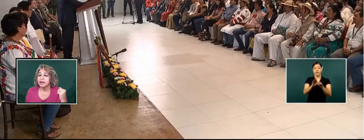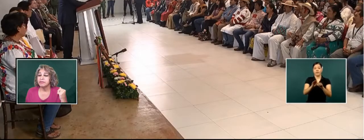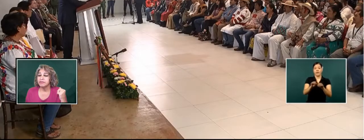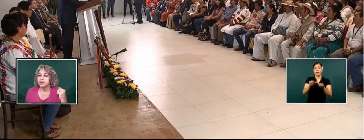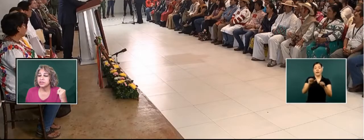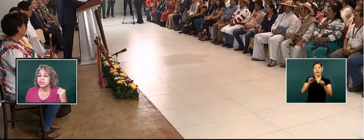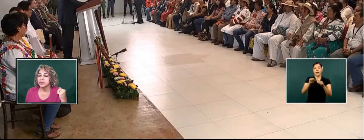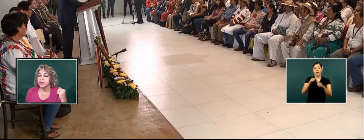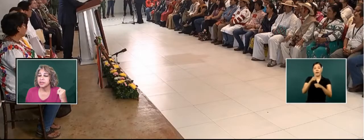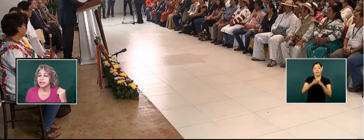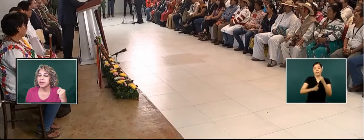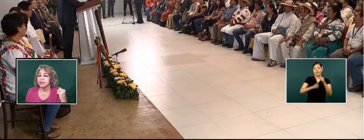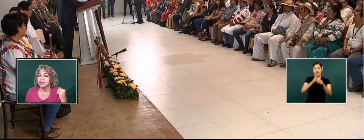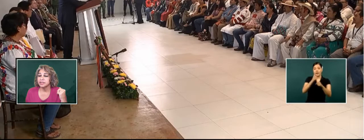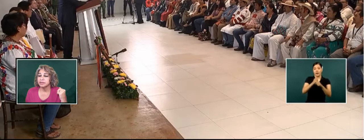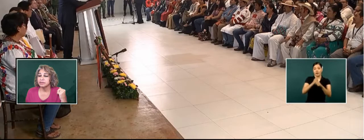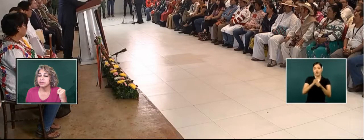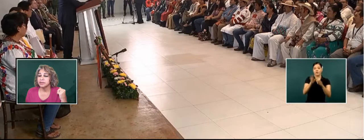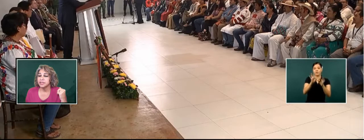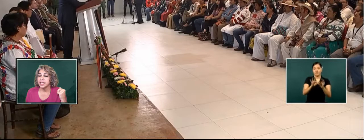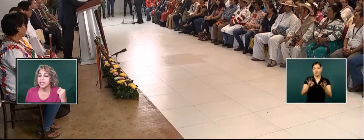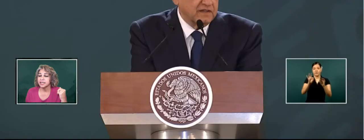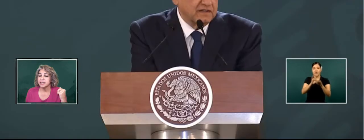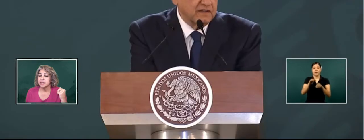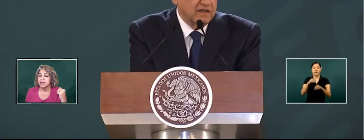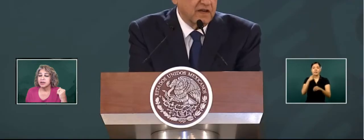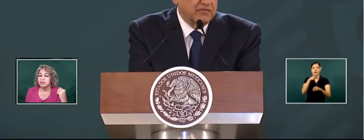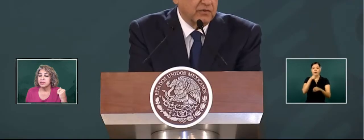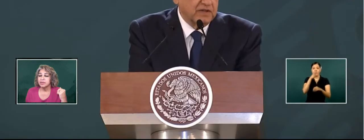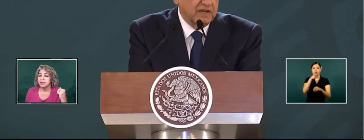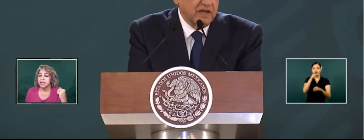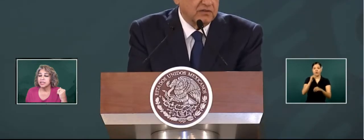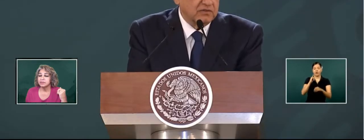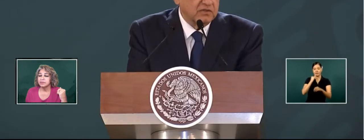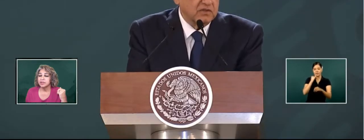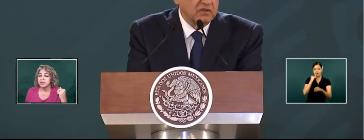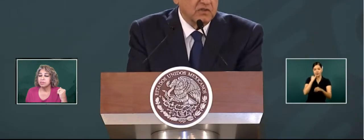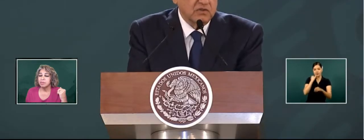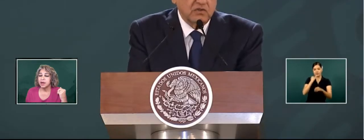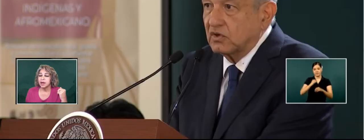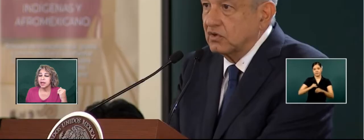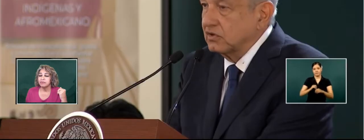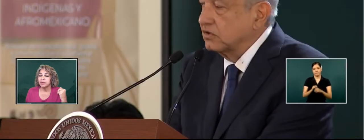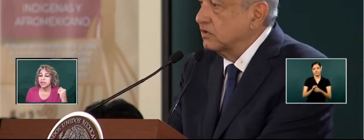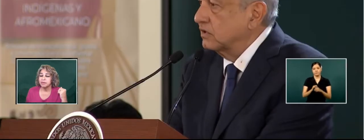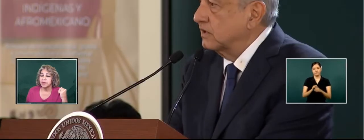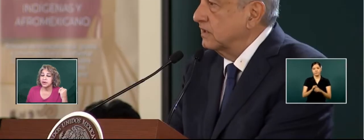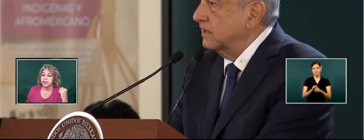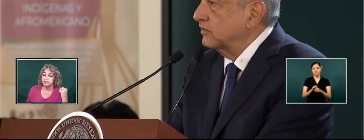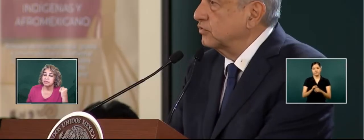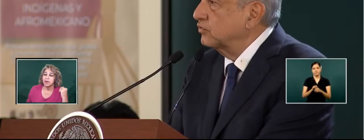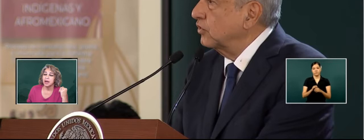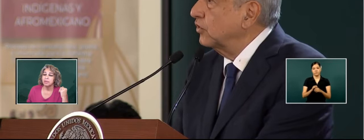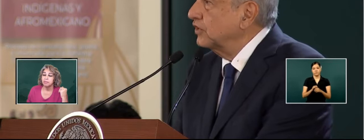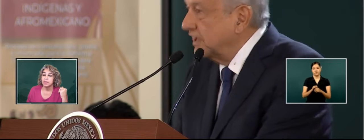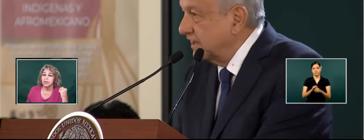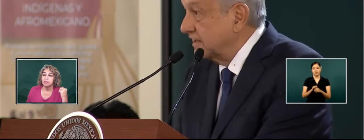anniversary, this date that is for the African-American